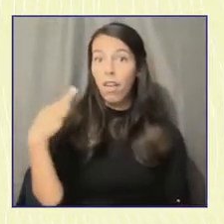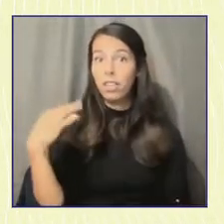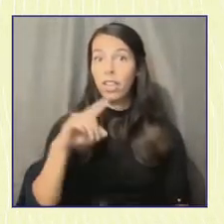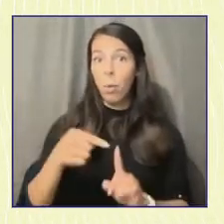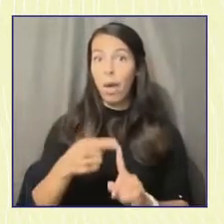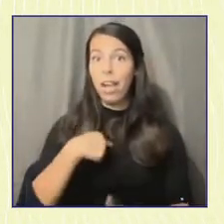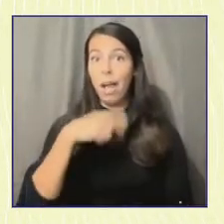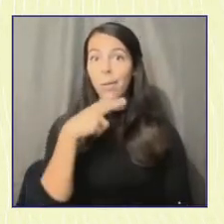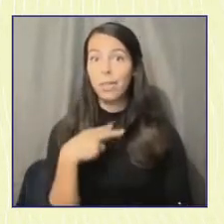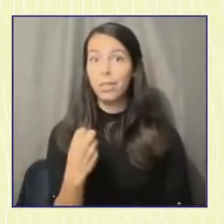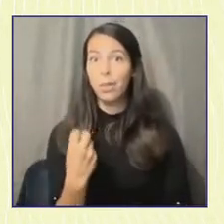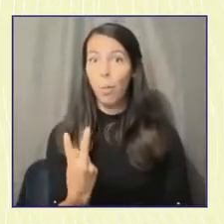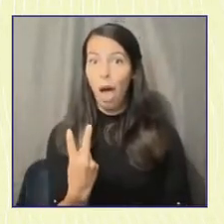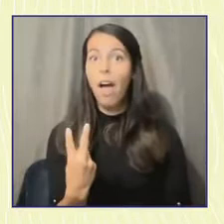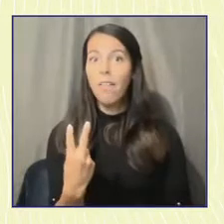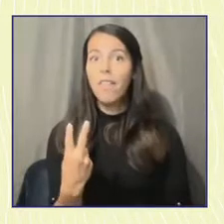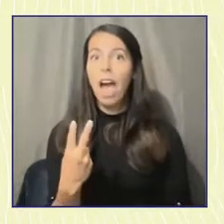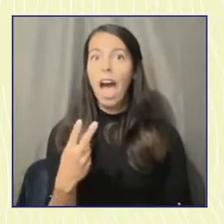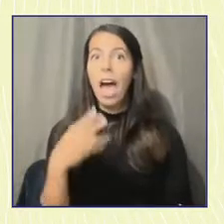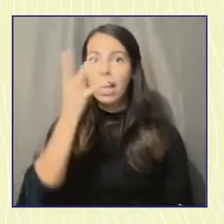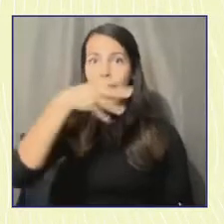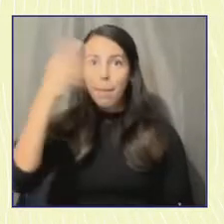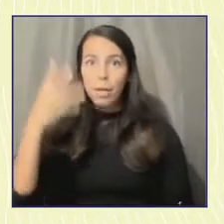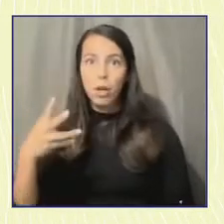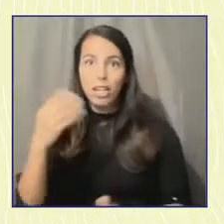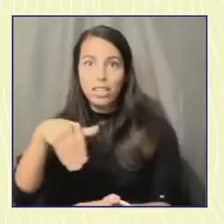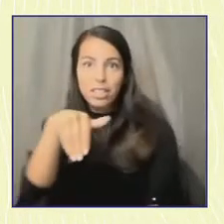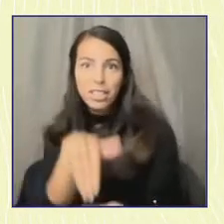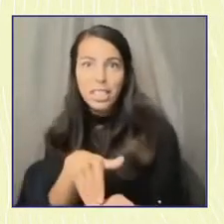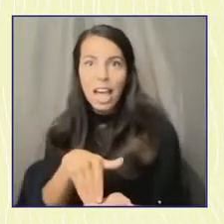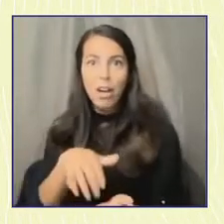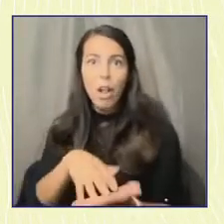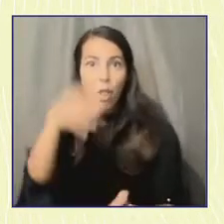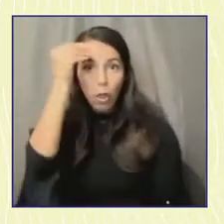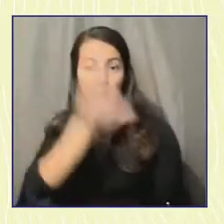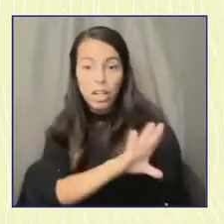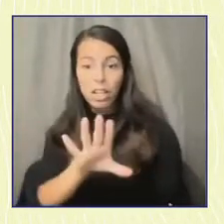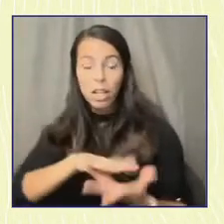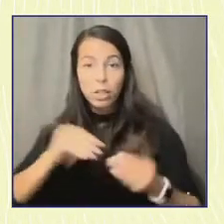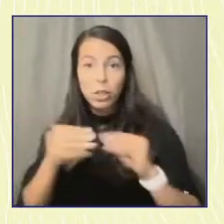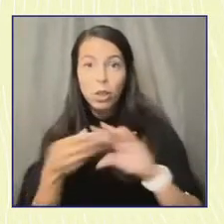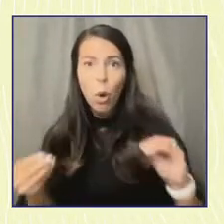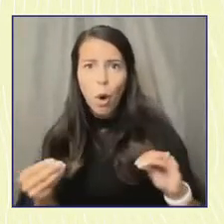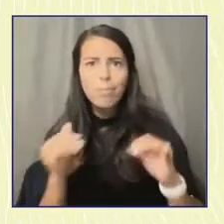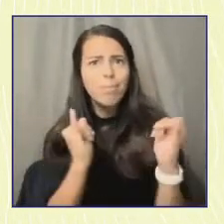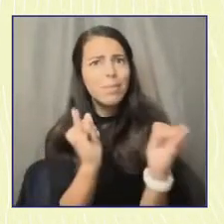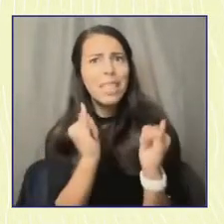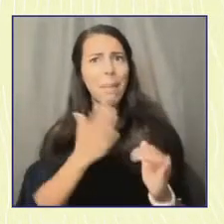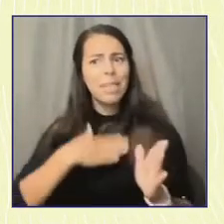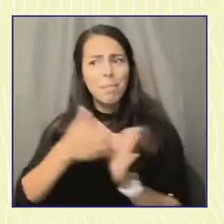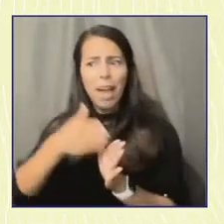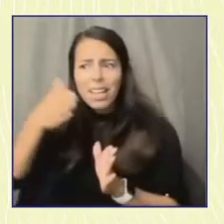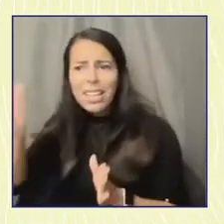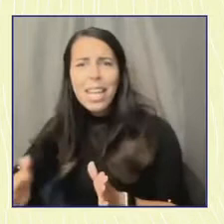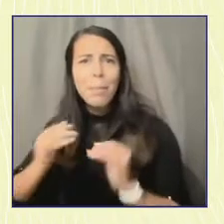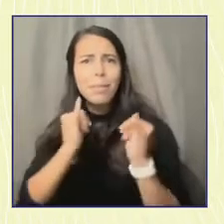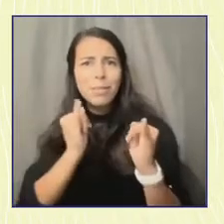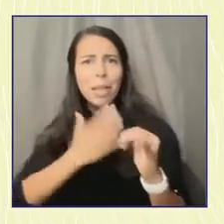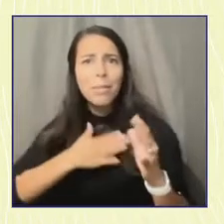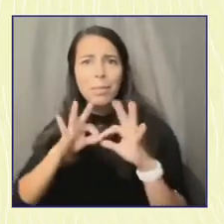and finding out people's stories and finding that they were just like my family and they were just like my neighbors. And then going from there and